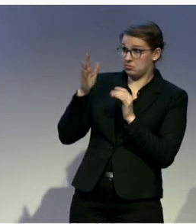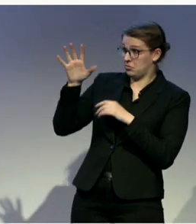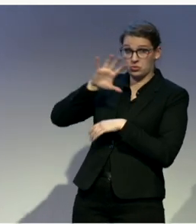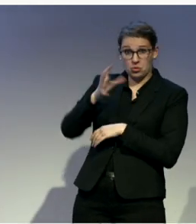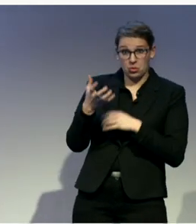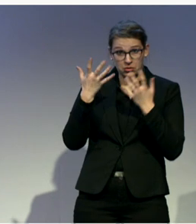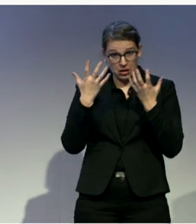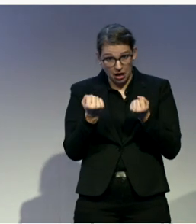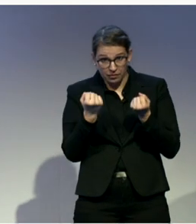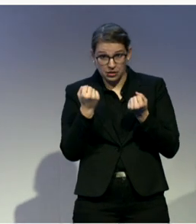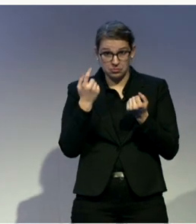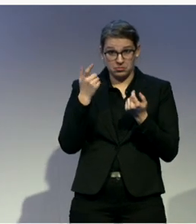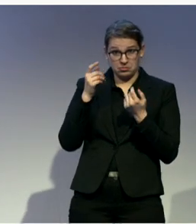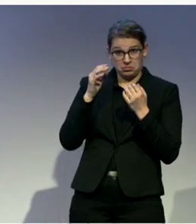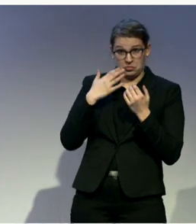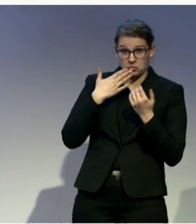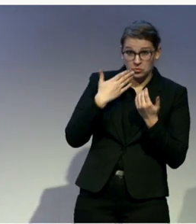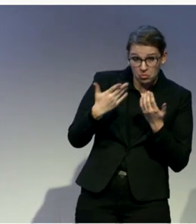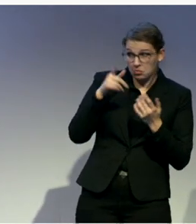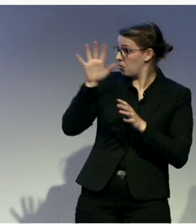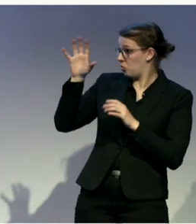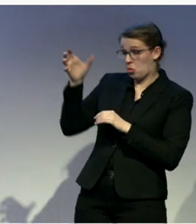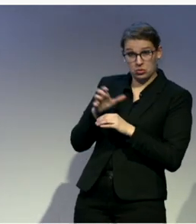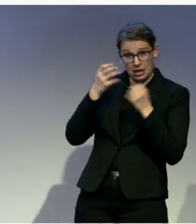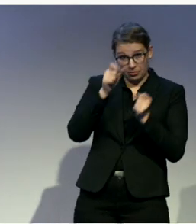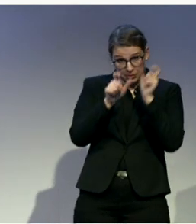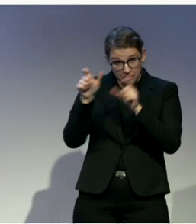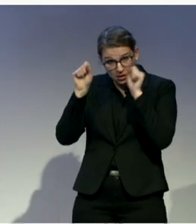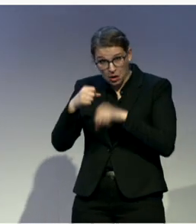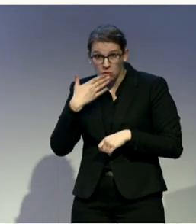Thank you for the question. Who would like to answer from the panel?